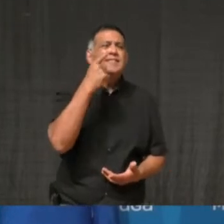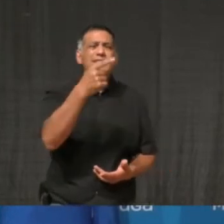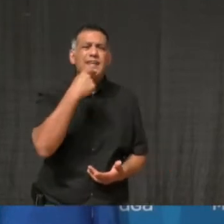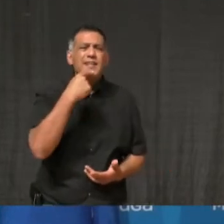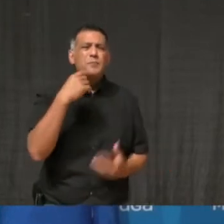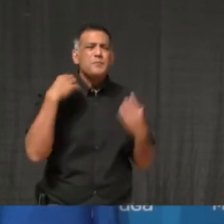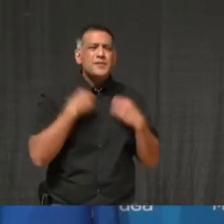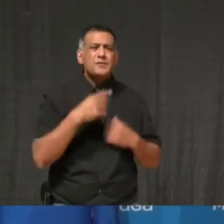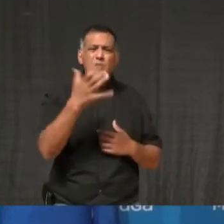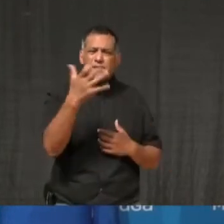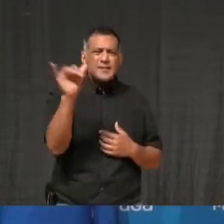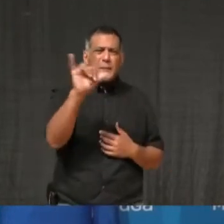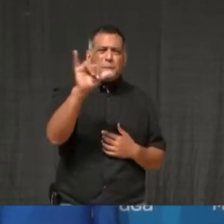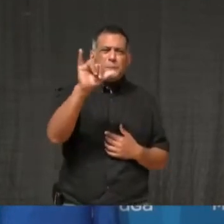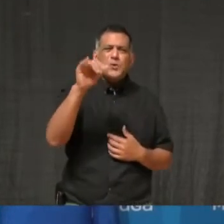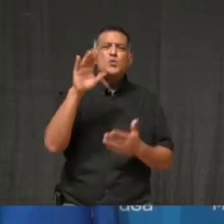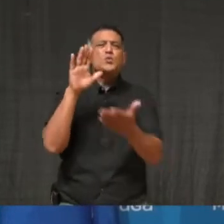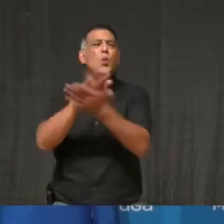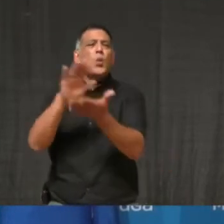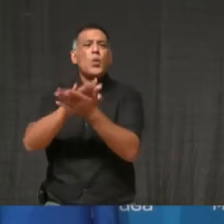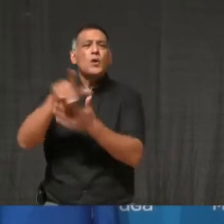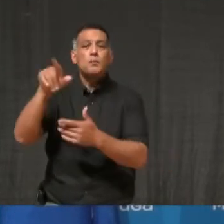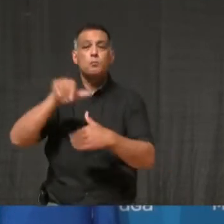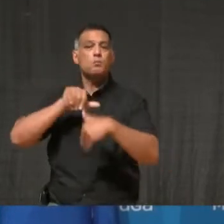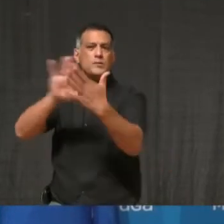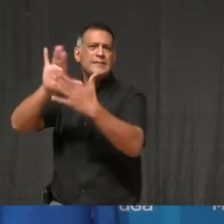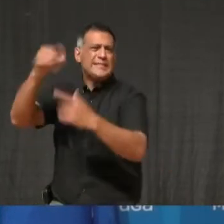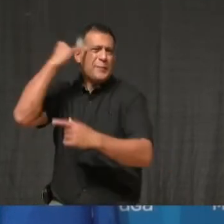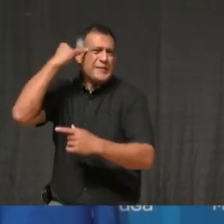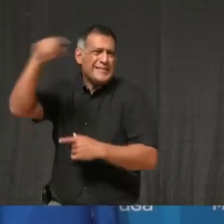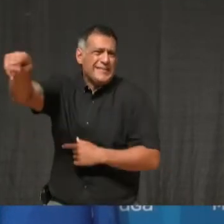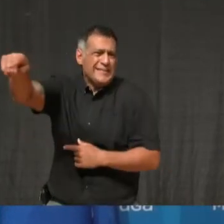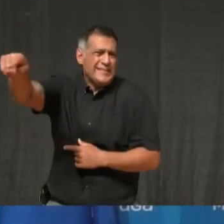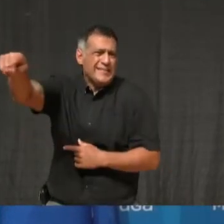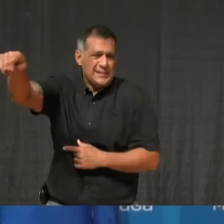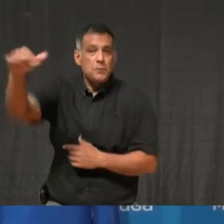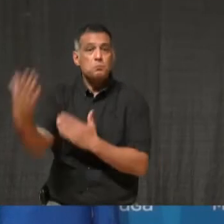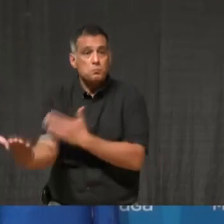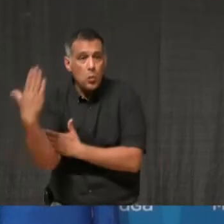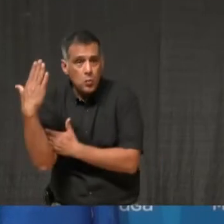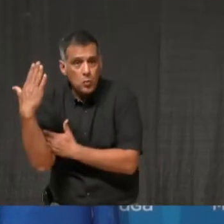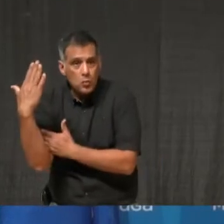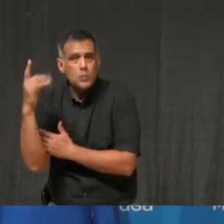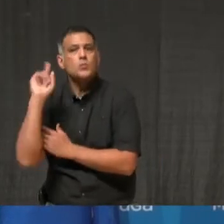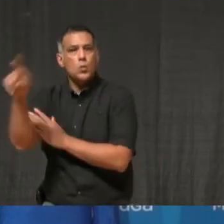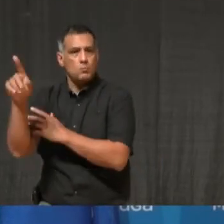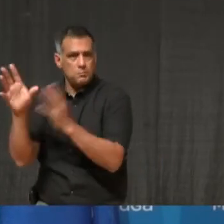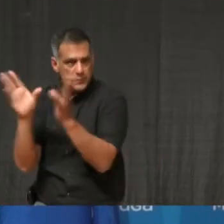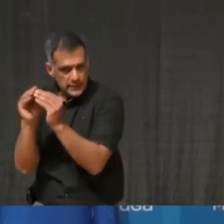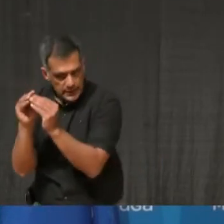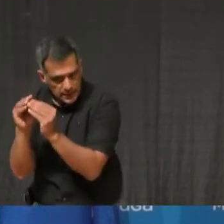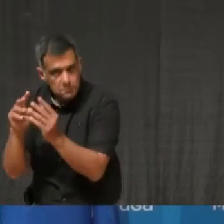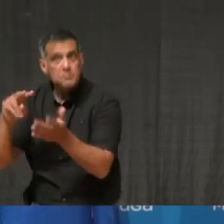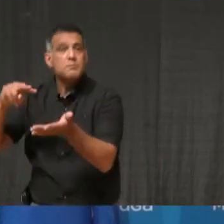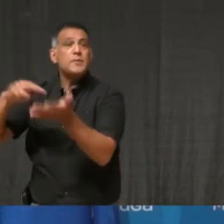approach for restaurants during the meetings where staff members or patrons would be removed, or if there were cases, or